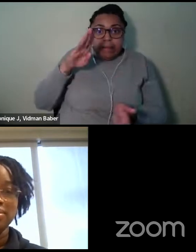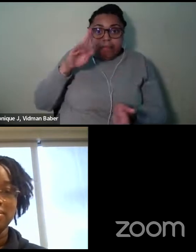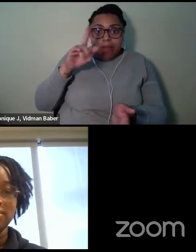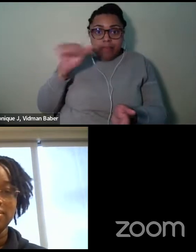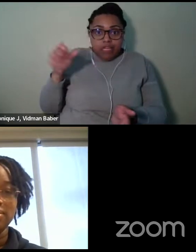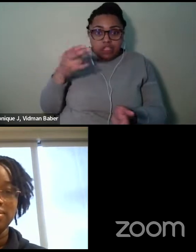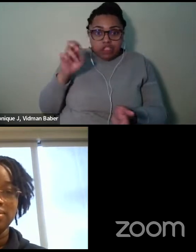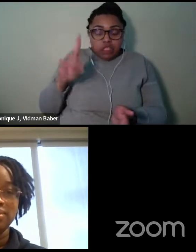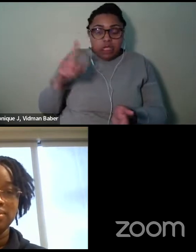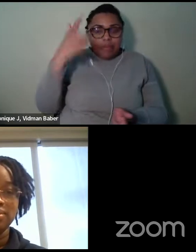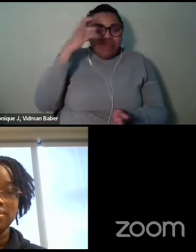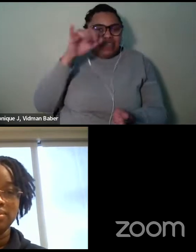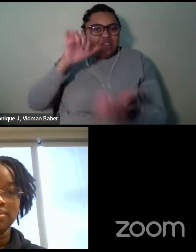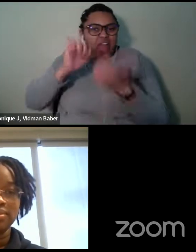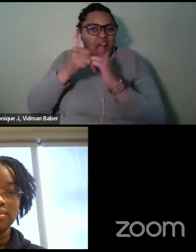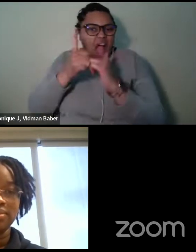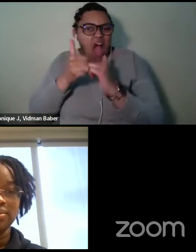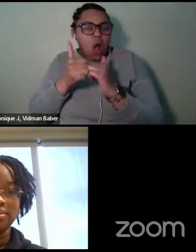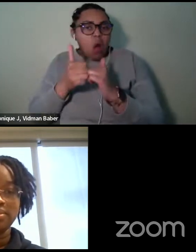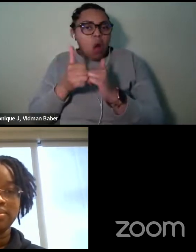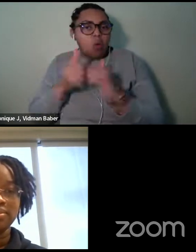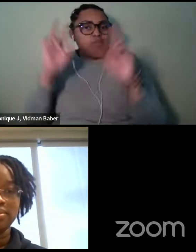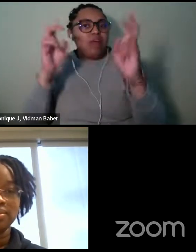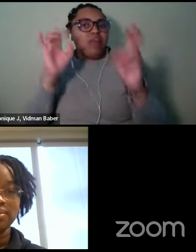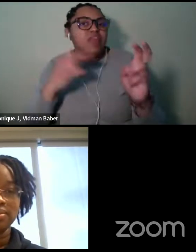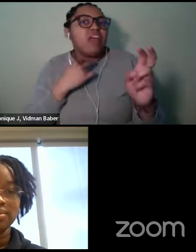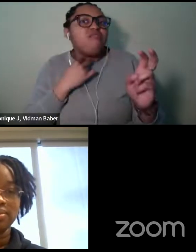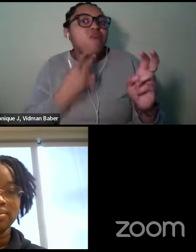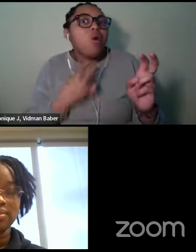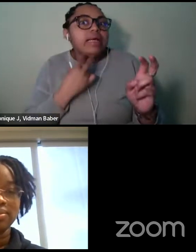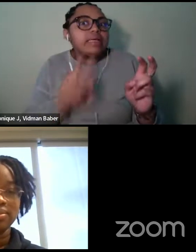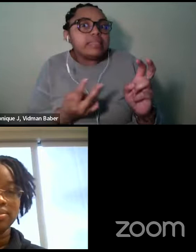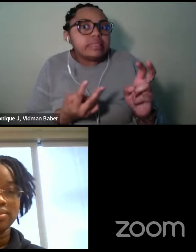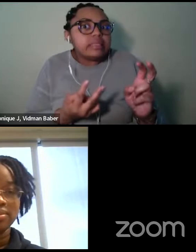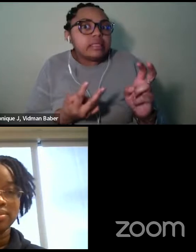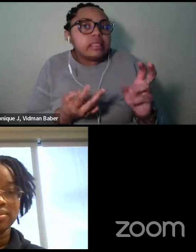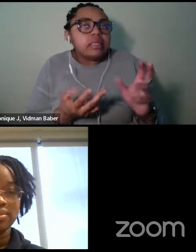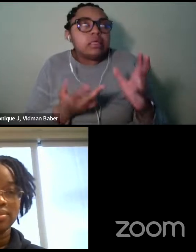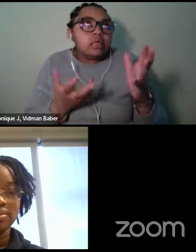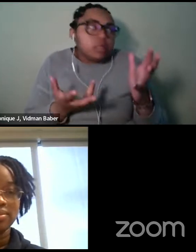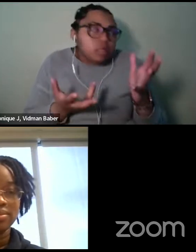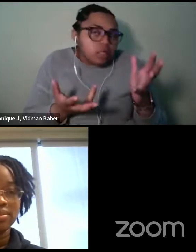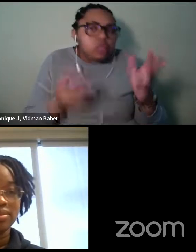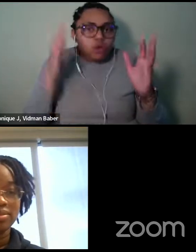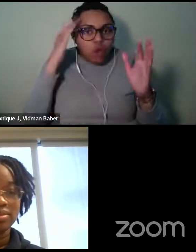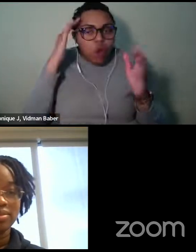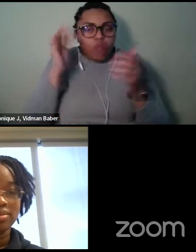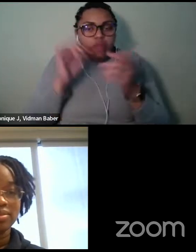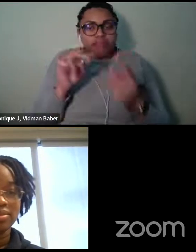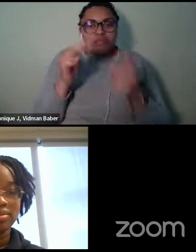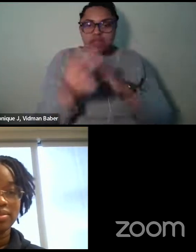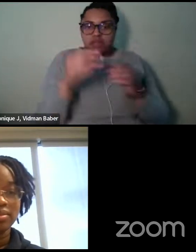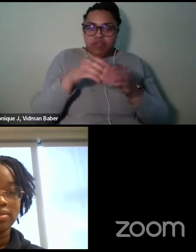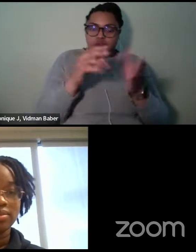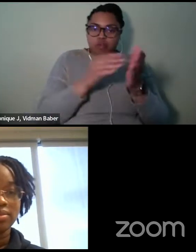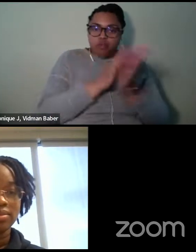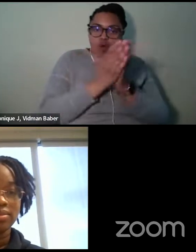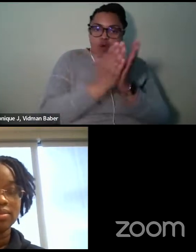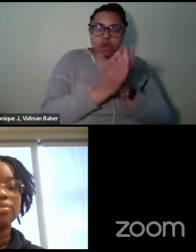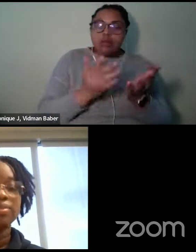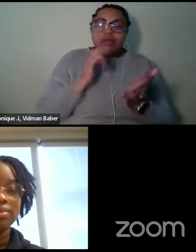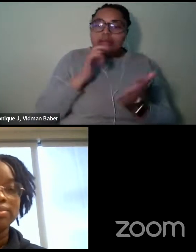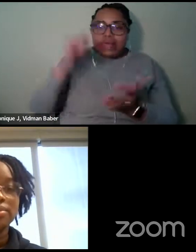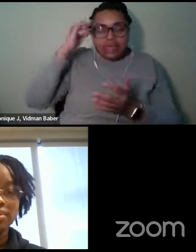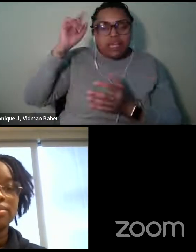be, I don't know, we have to speak in a certain kind of way or write in a certain kind of way. And that, that can kind of erase the